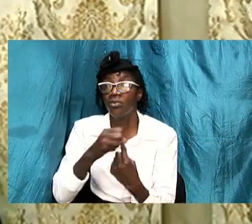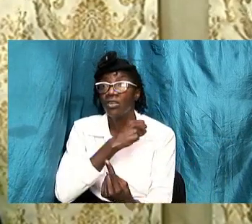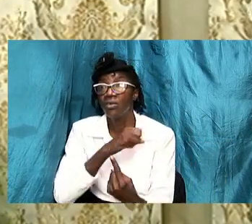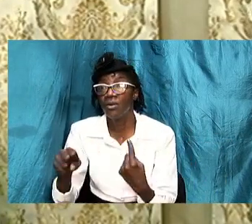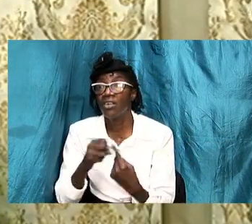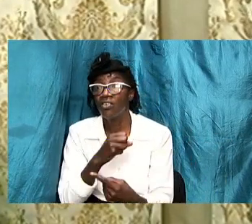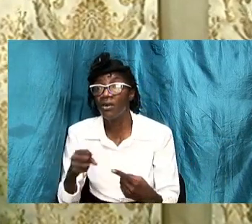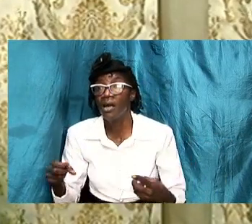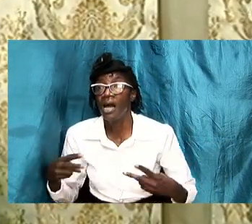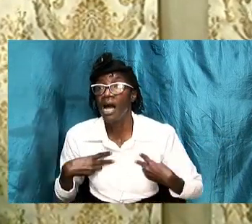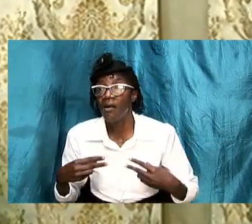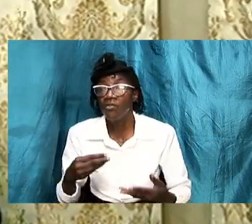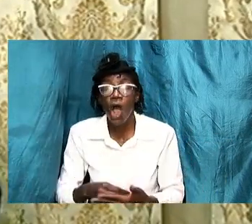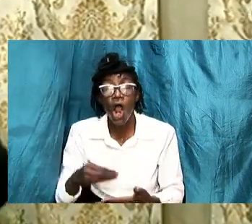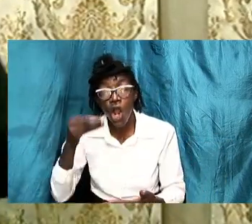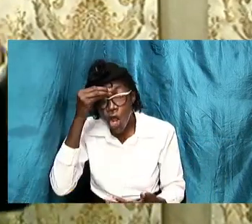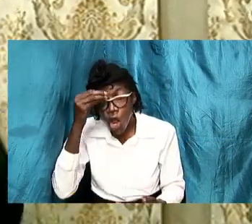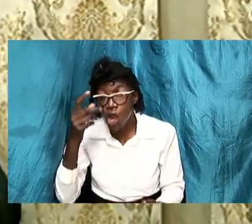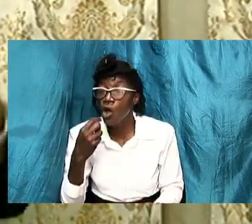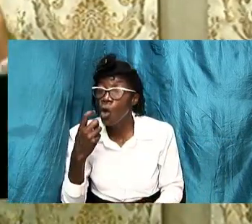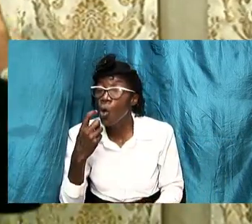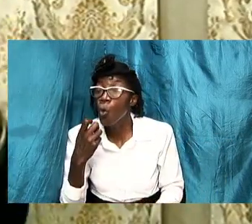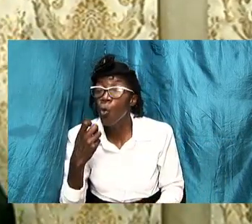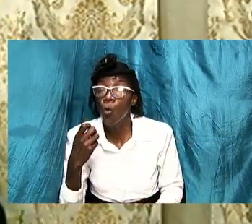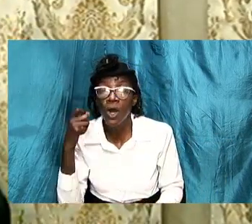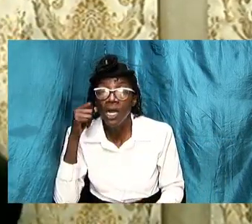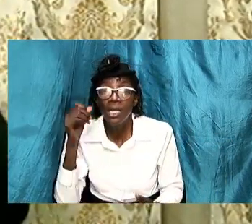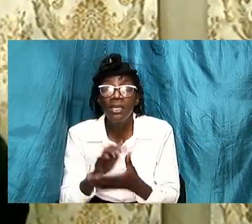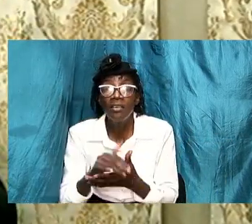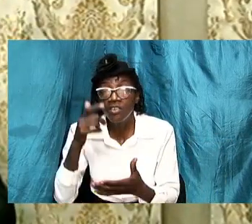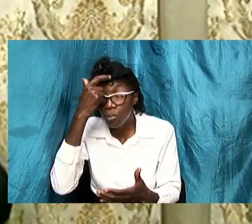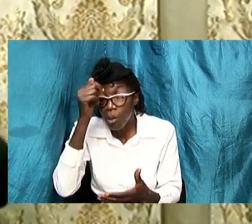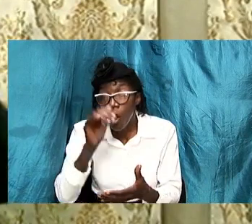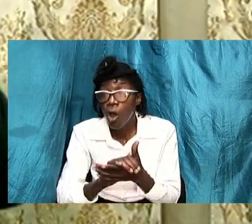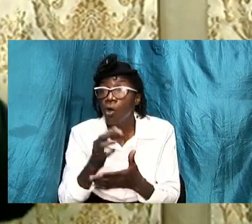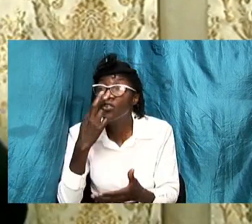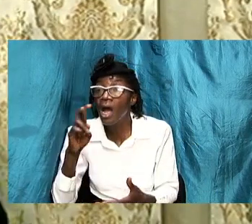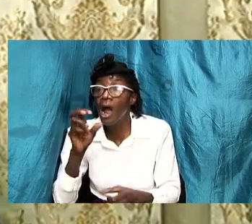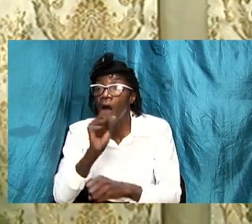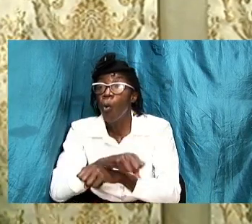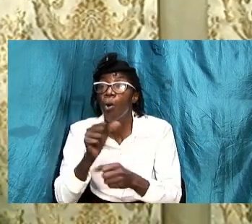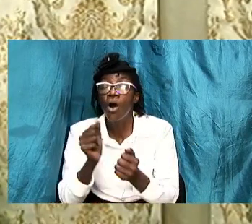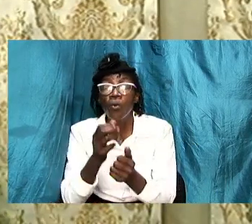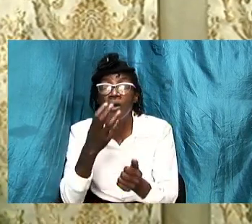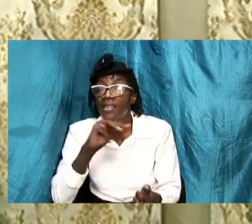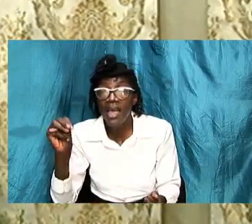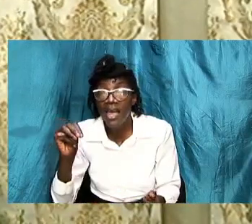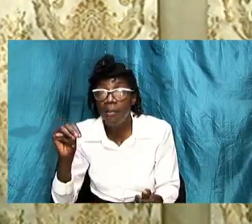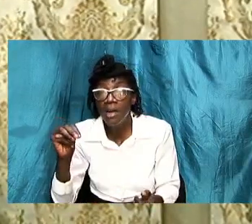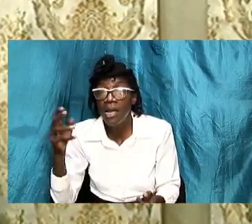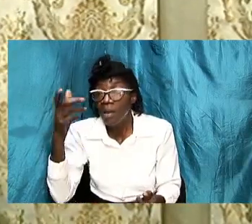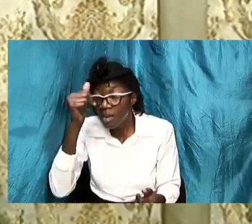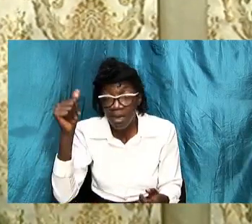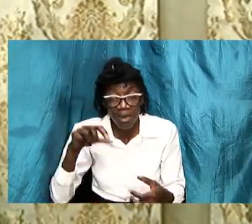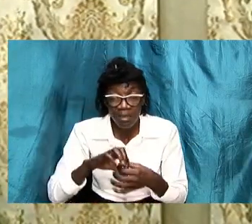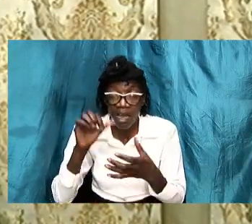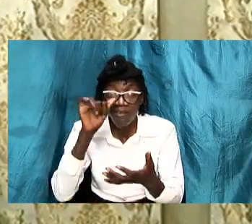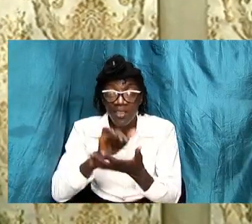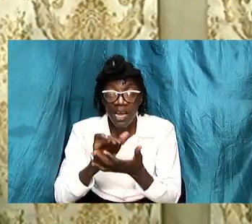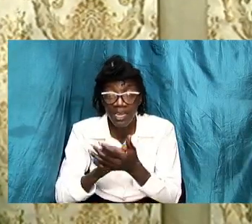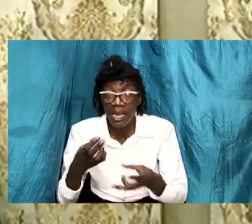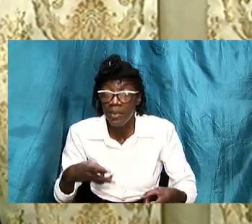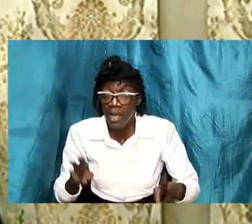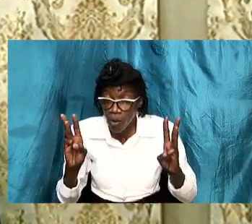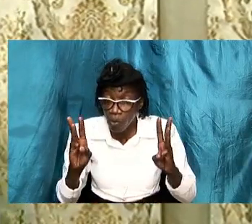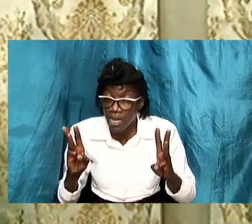learn who our spouses are and work with them based on that if there are ways that they have that needs